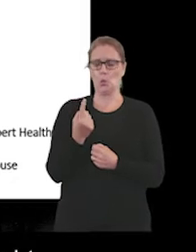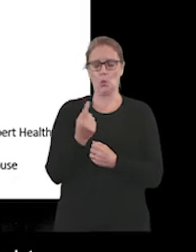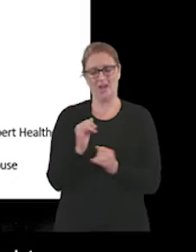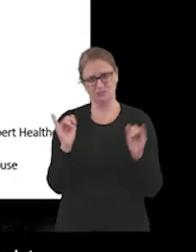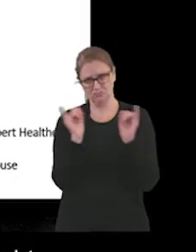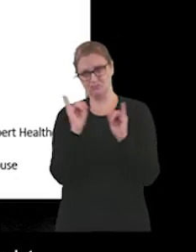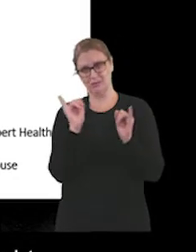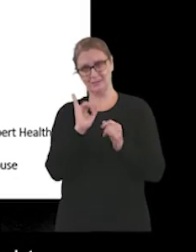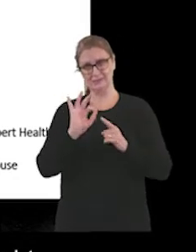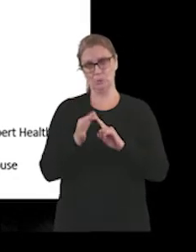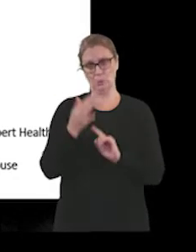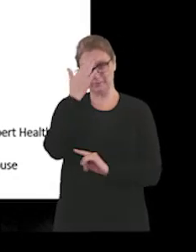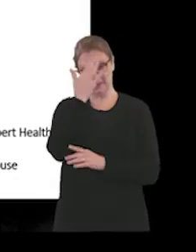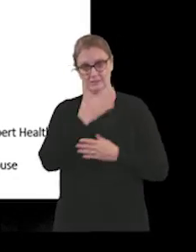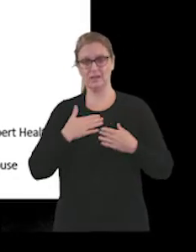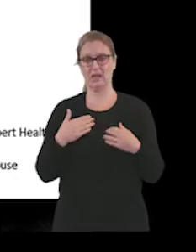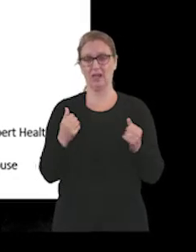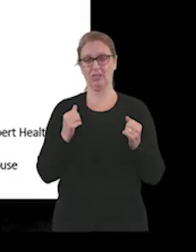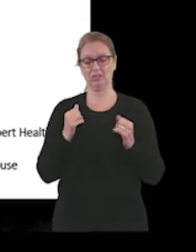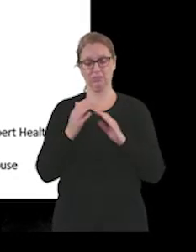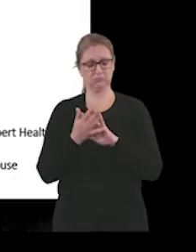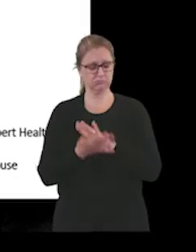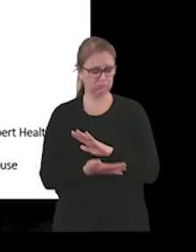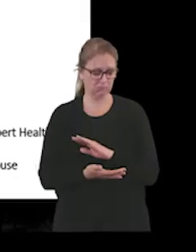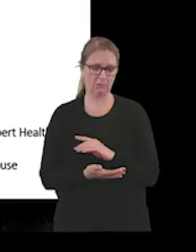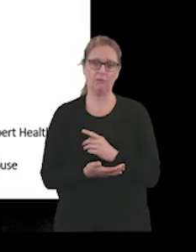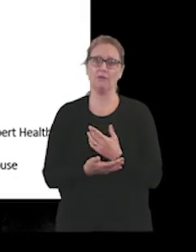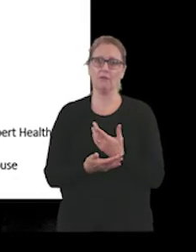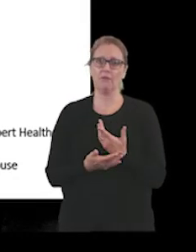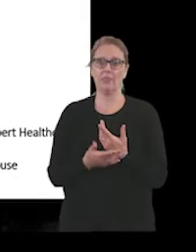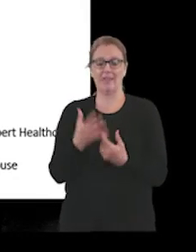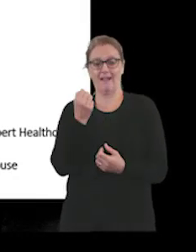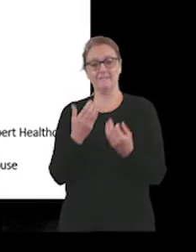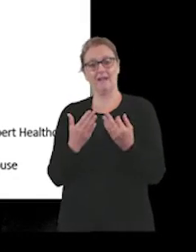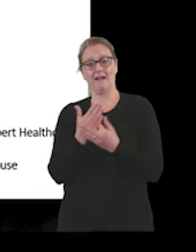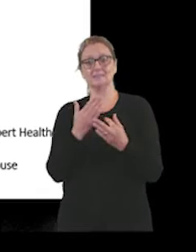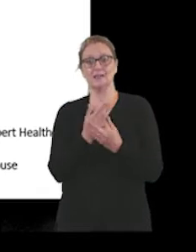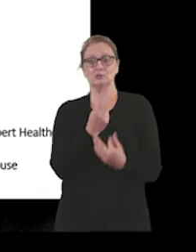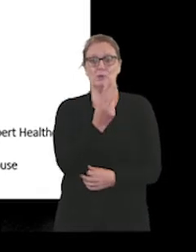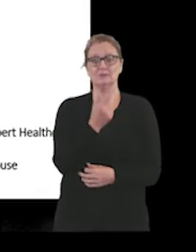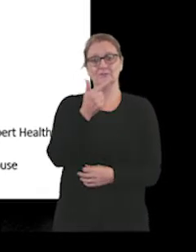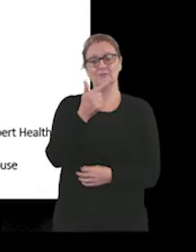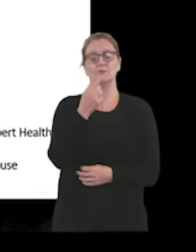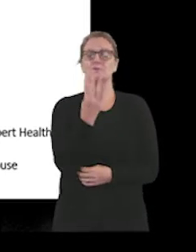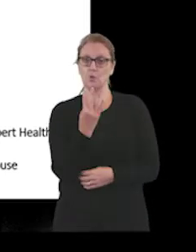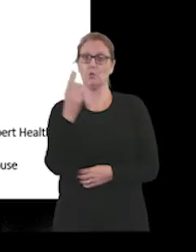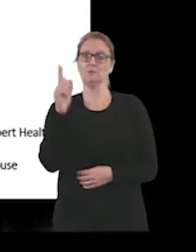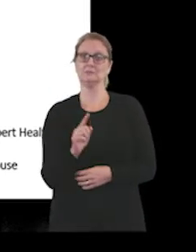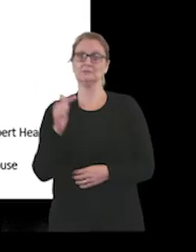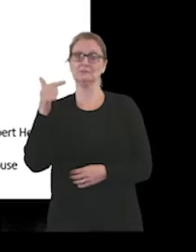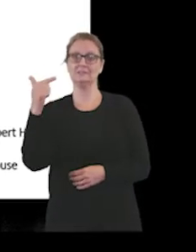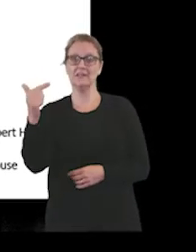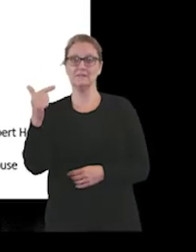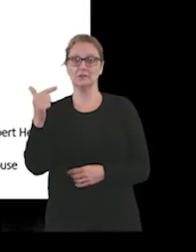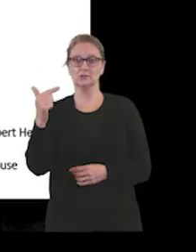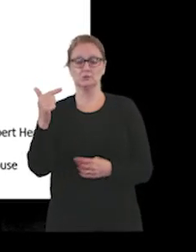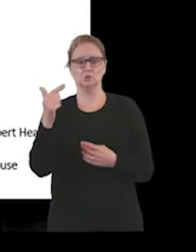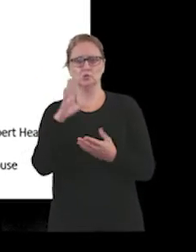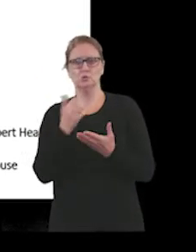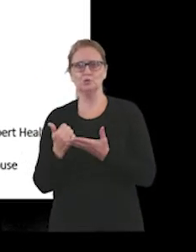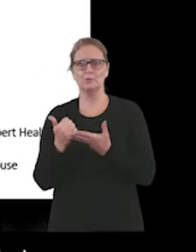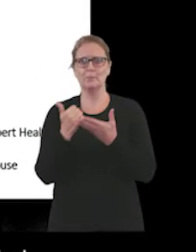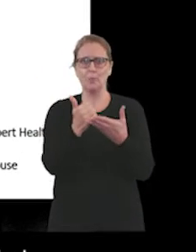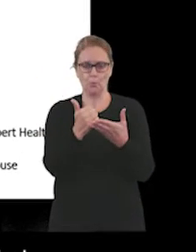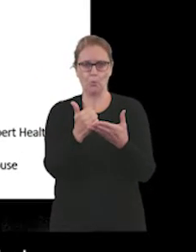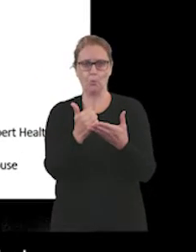crisis point with their mental health and they have 24-7 access to support.